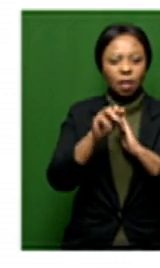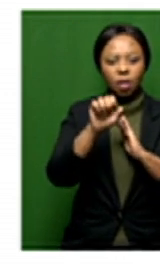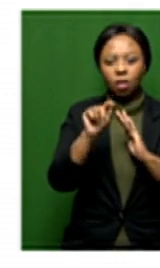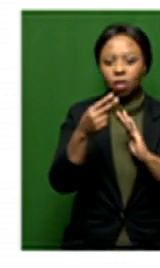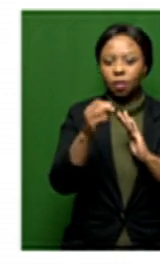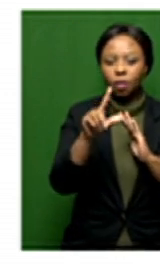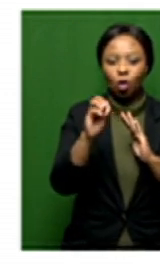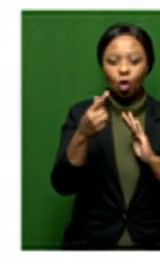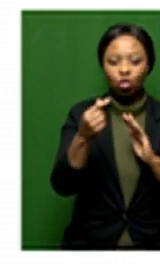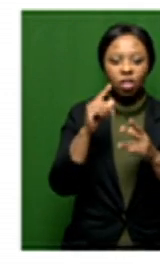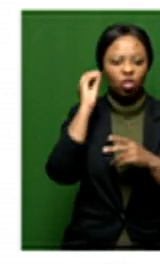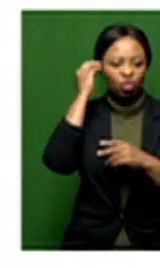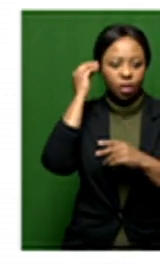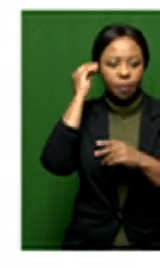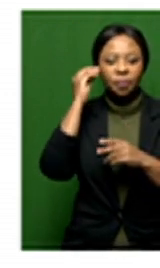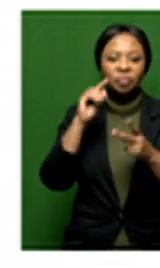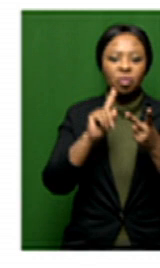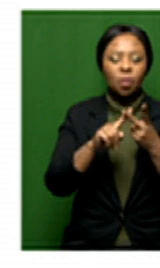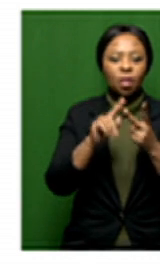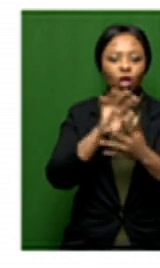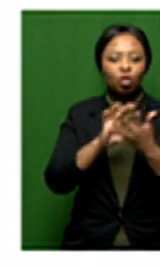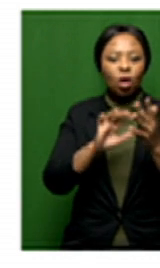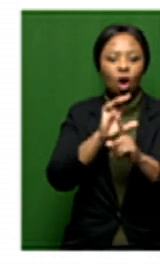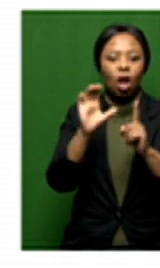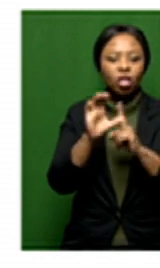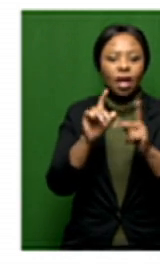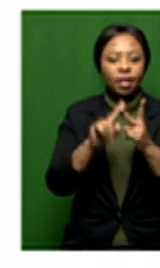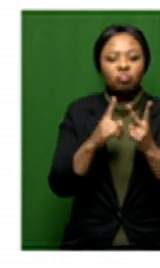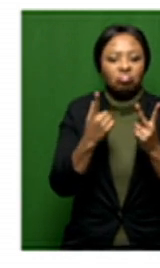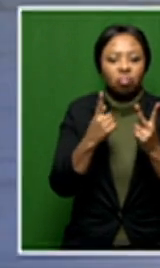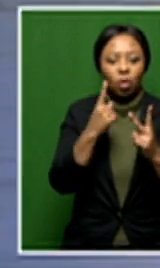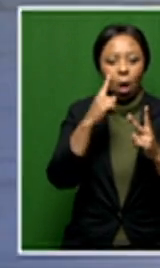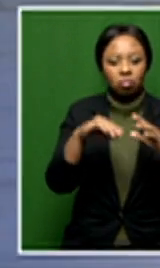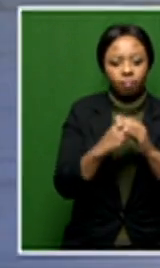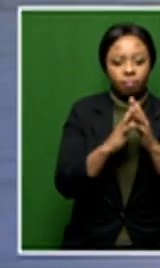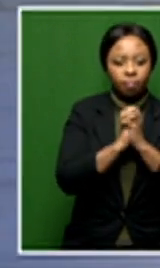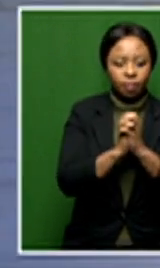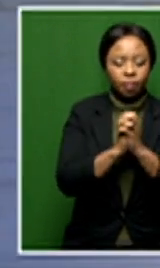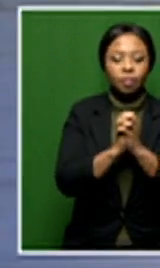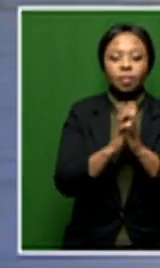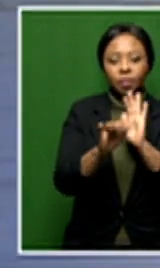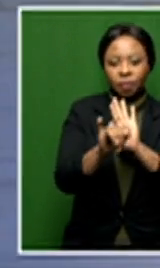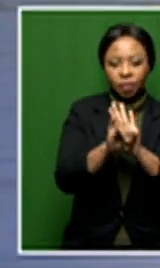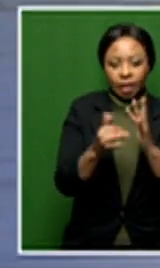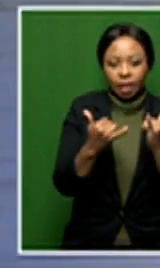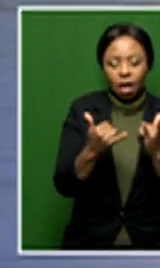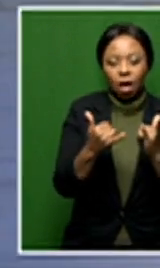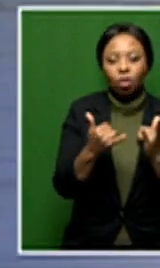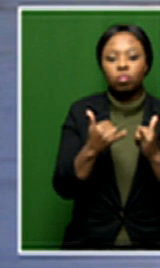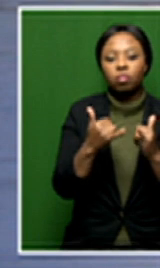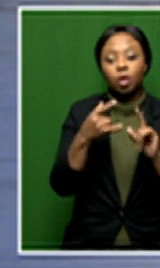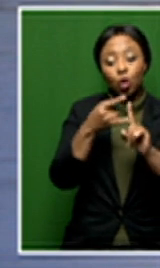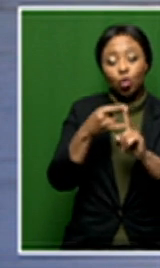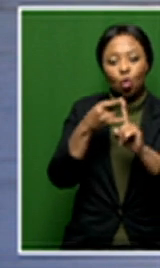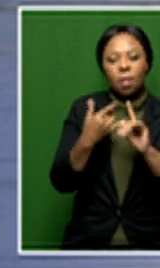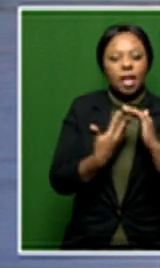and stories exploring personal identity, culture and oneness. And Joe joins us now on Zoom to tell us more about the